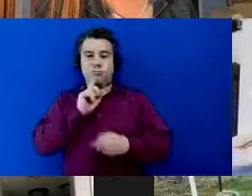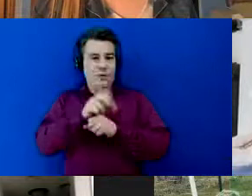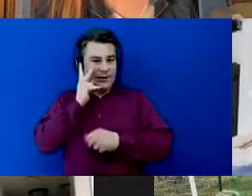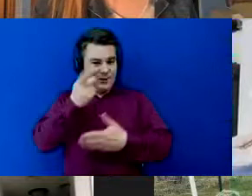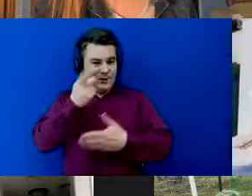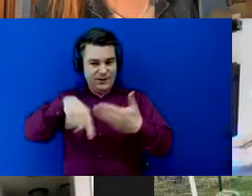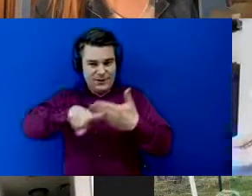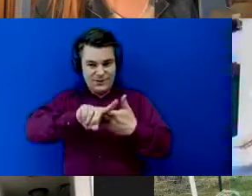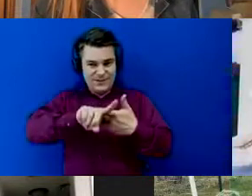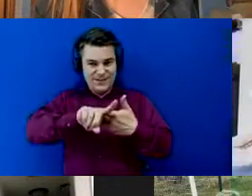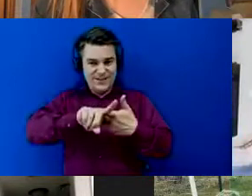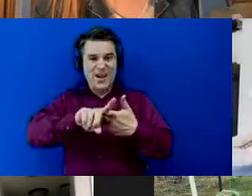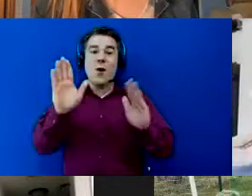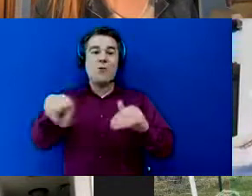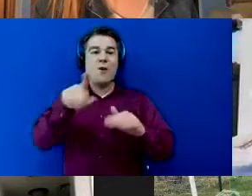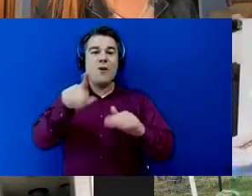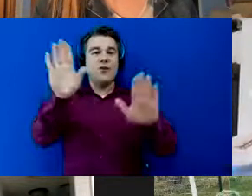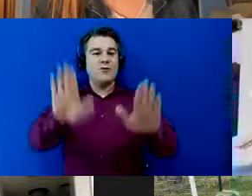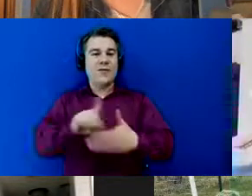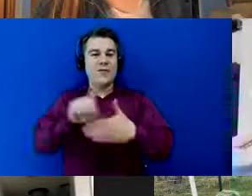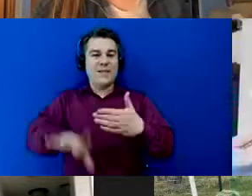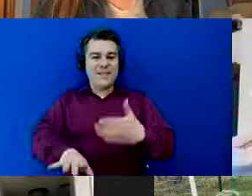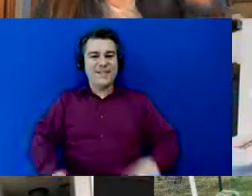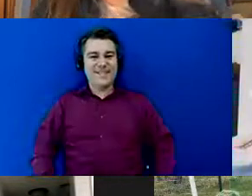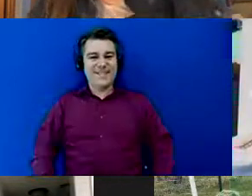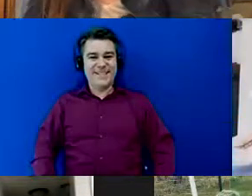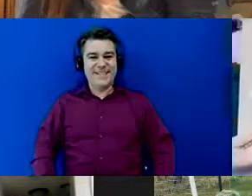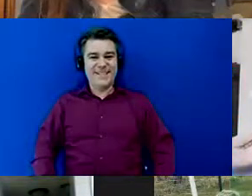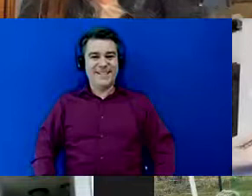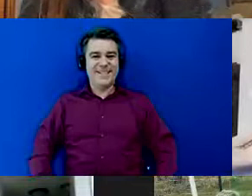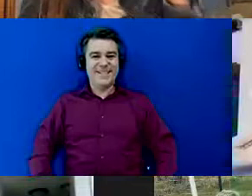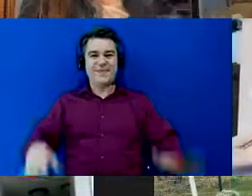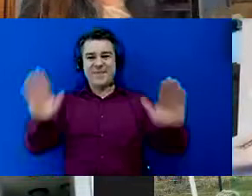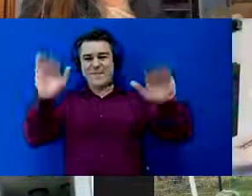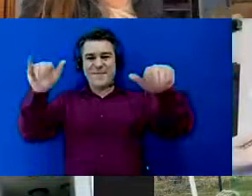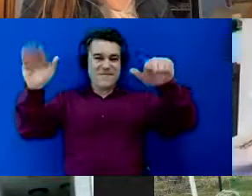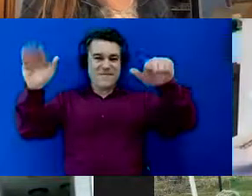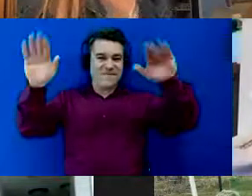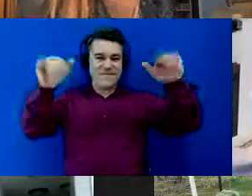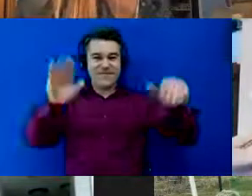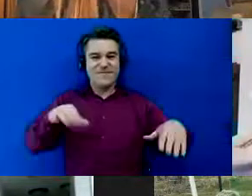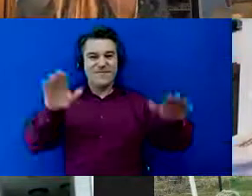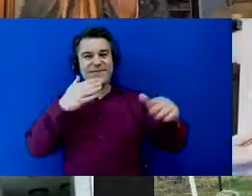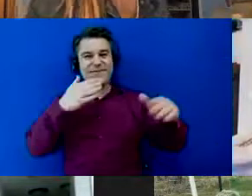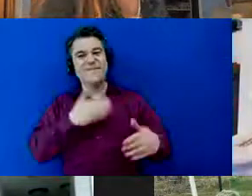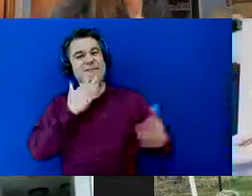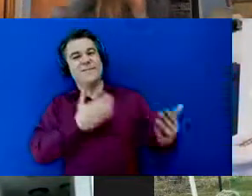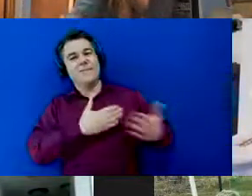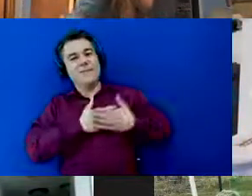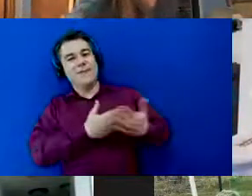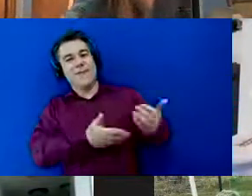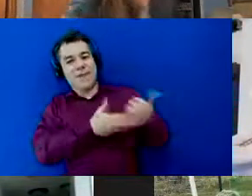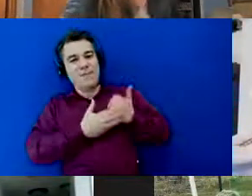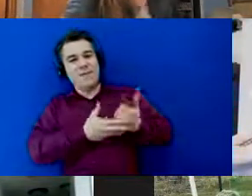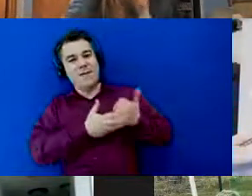and i hope you have an amazing weekend all right thank you you've been touching me with your testimonies lately